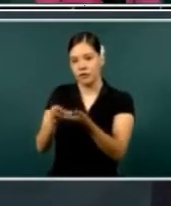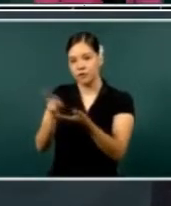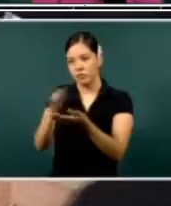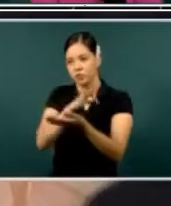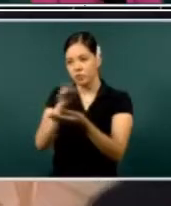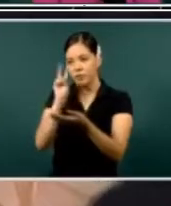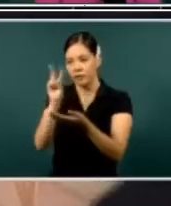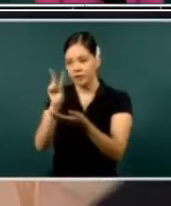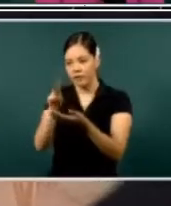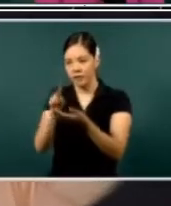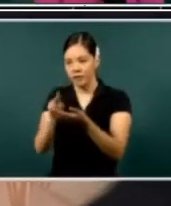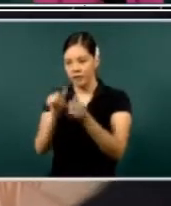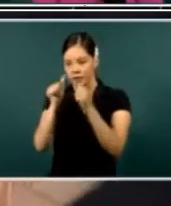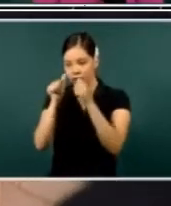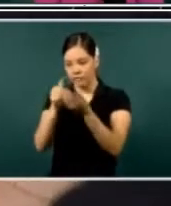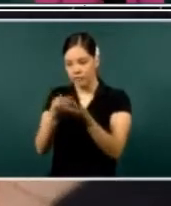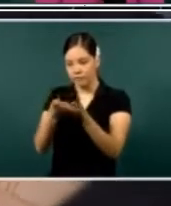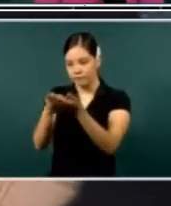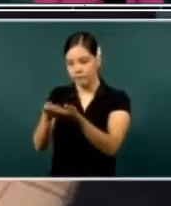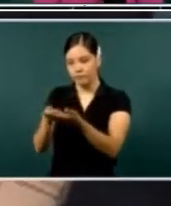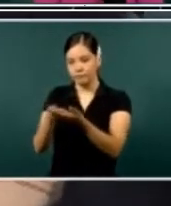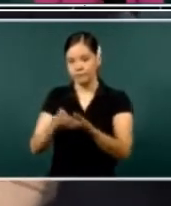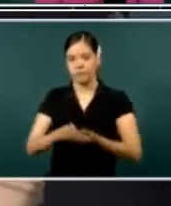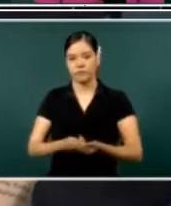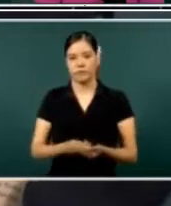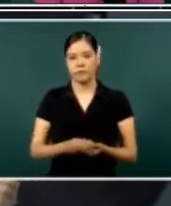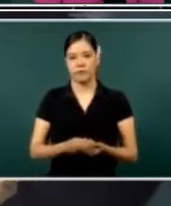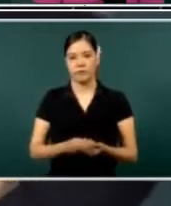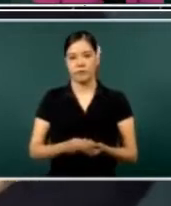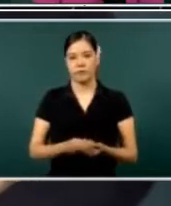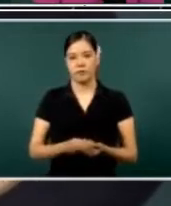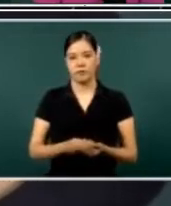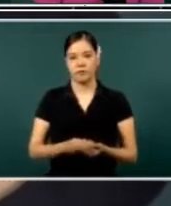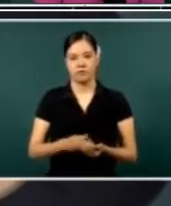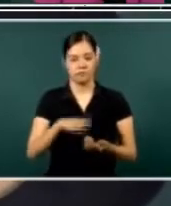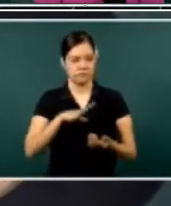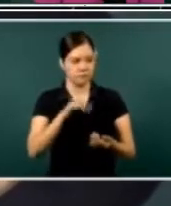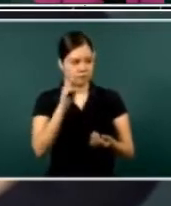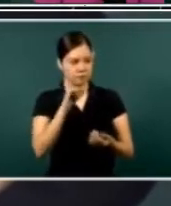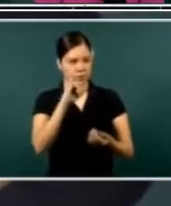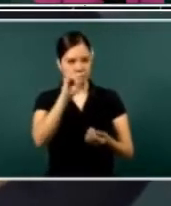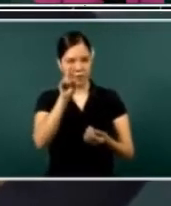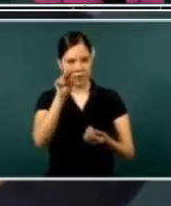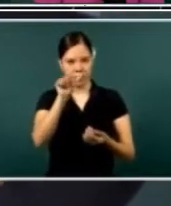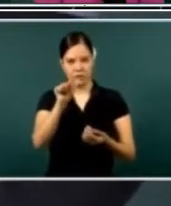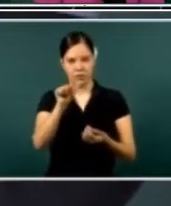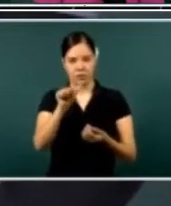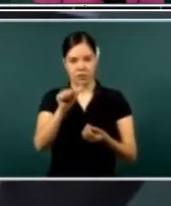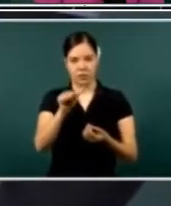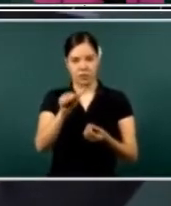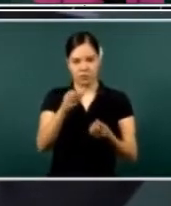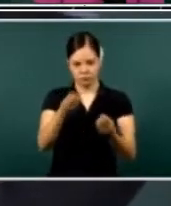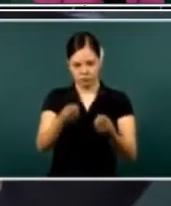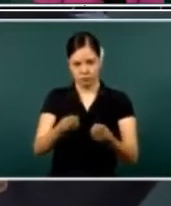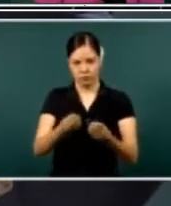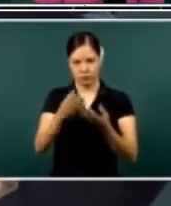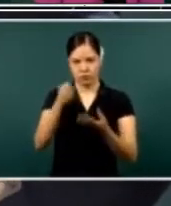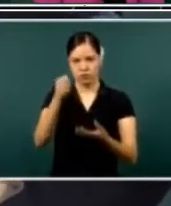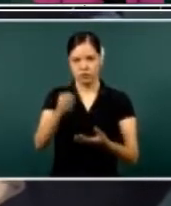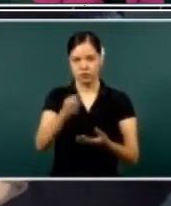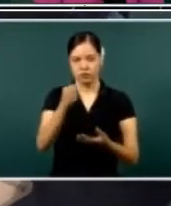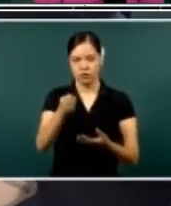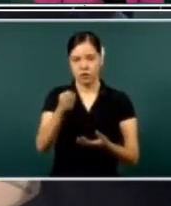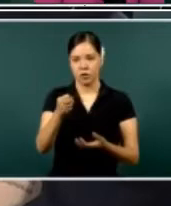So they're also giving them the, the, uh, baton, which means in their, in their culture, it means that